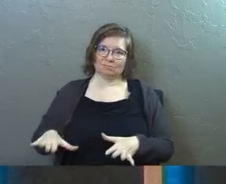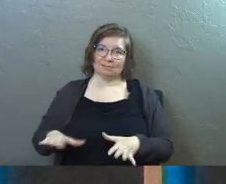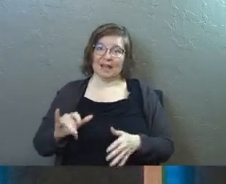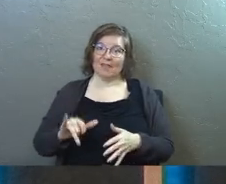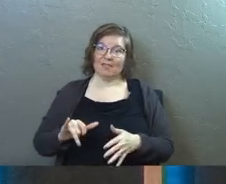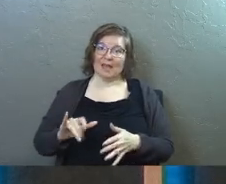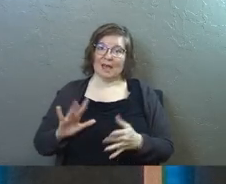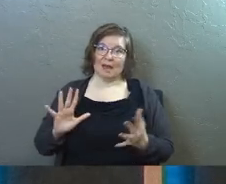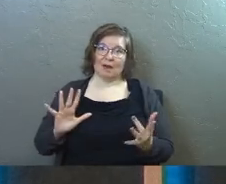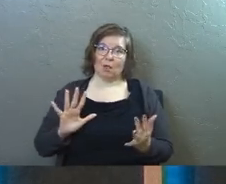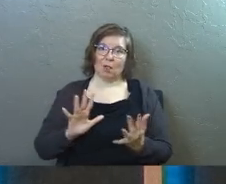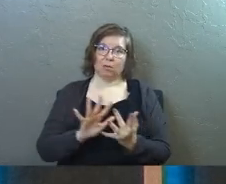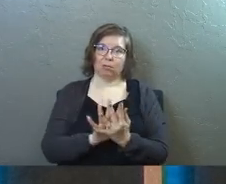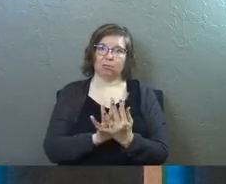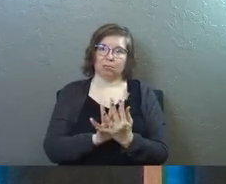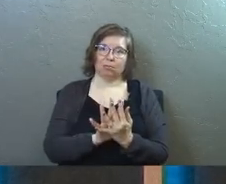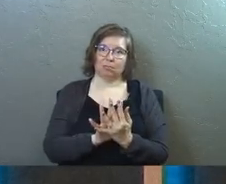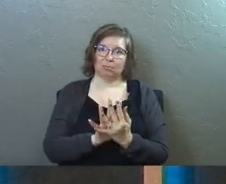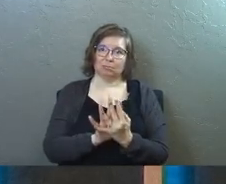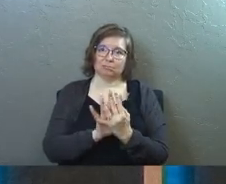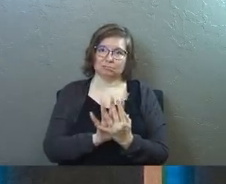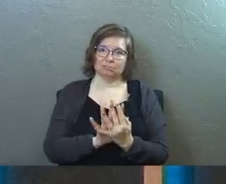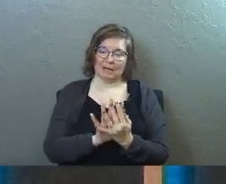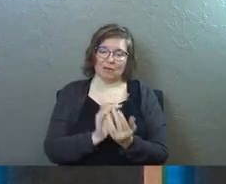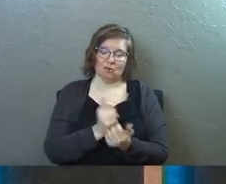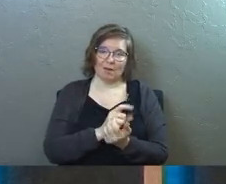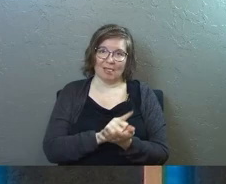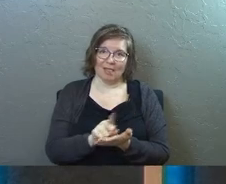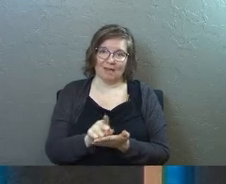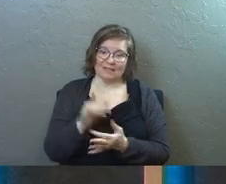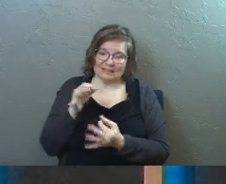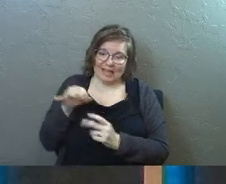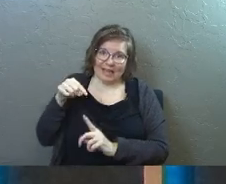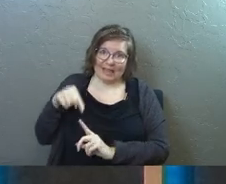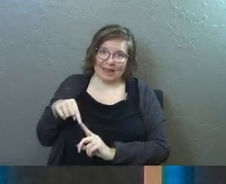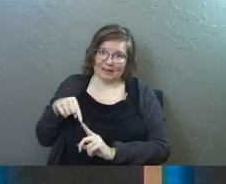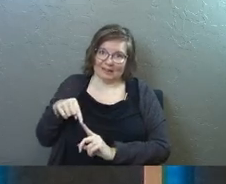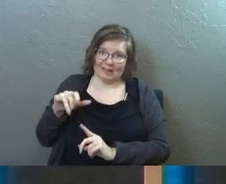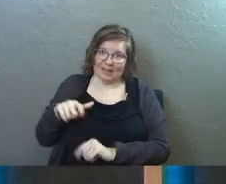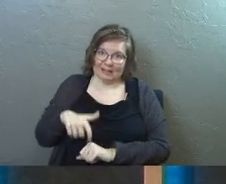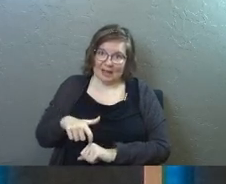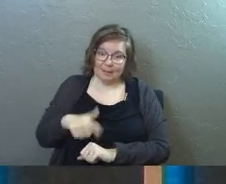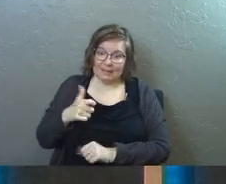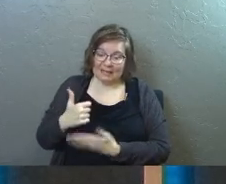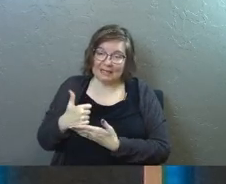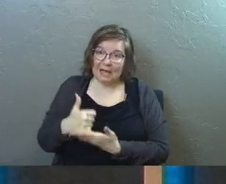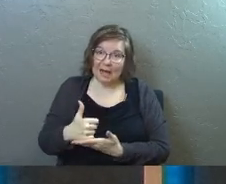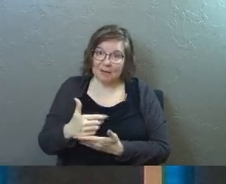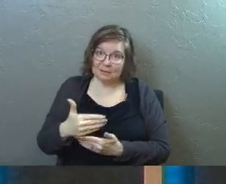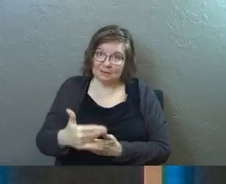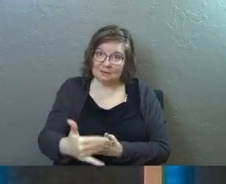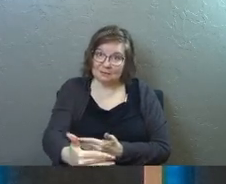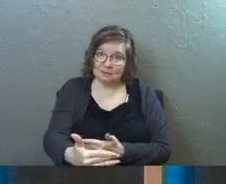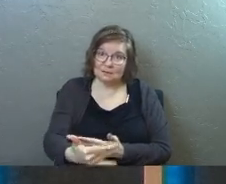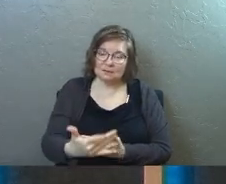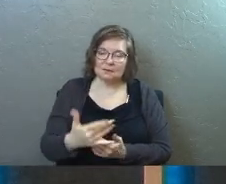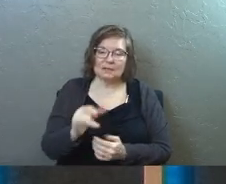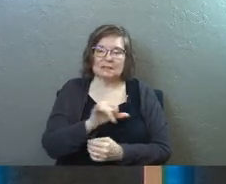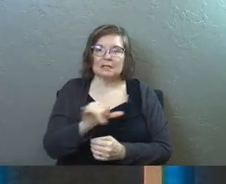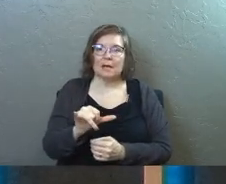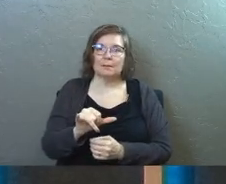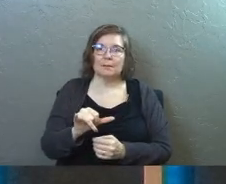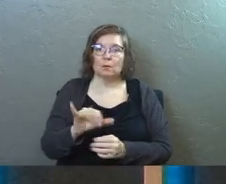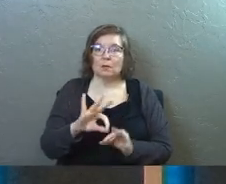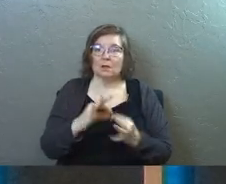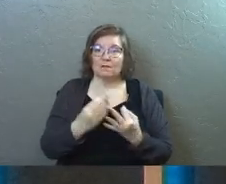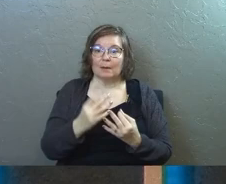and that glue's poured all over you right and you're in love make the decision then because it helps yes same thing